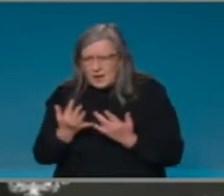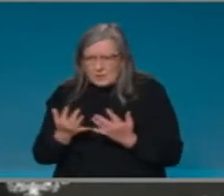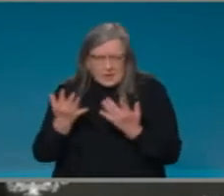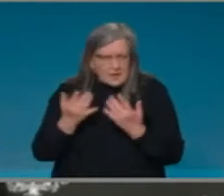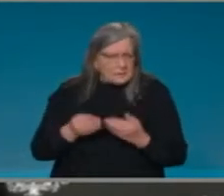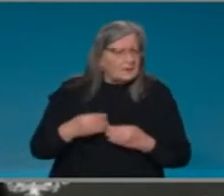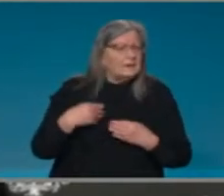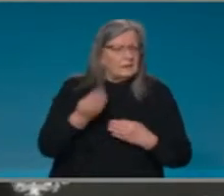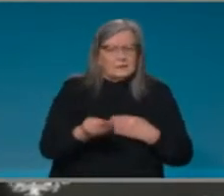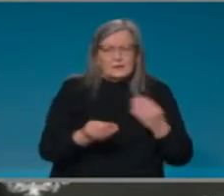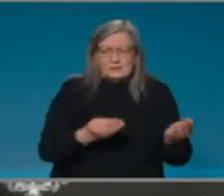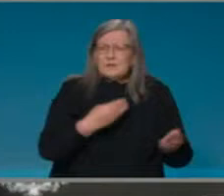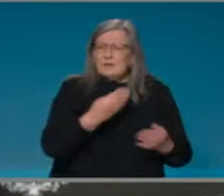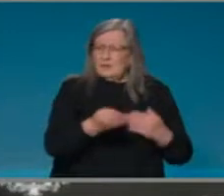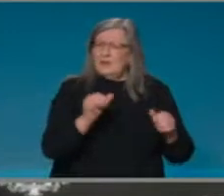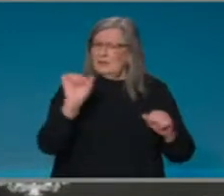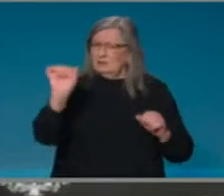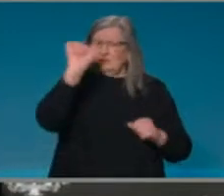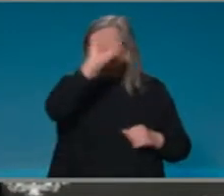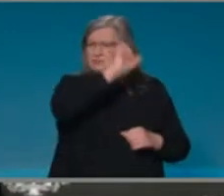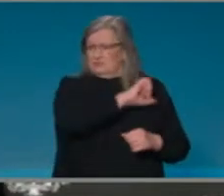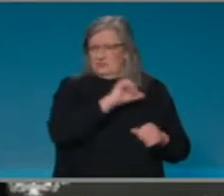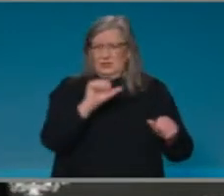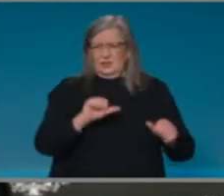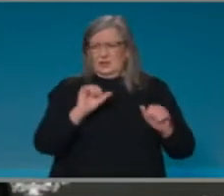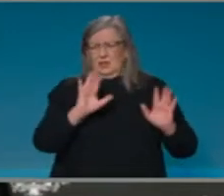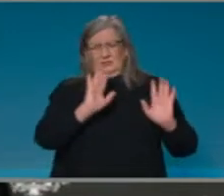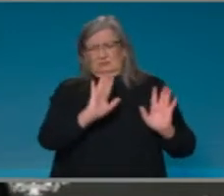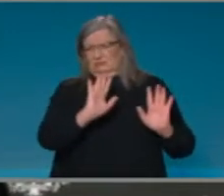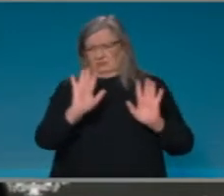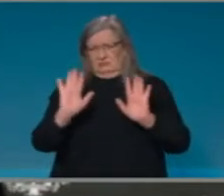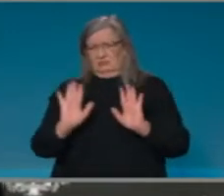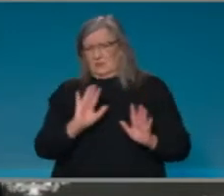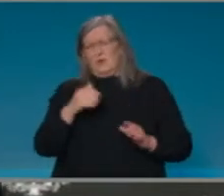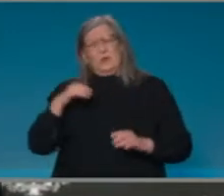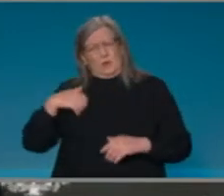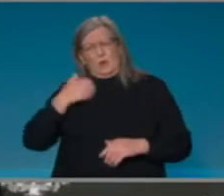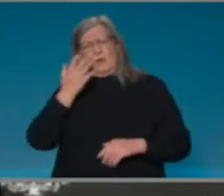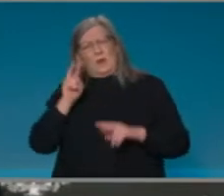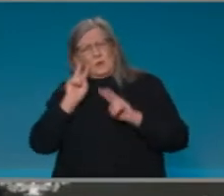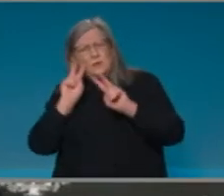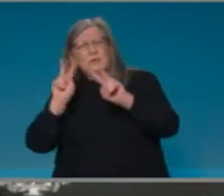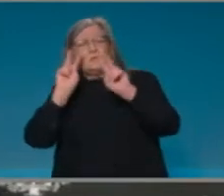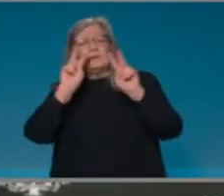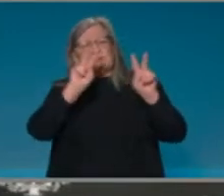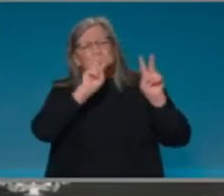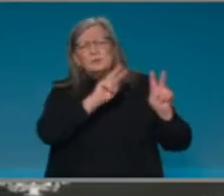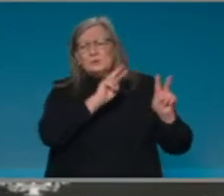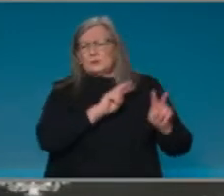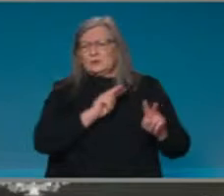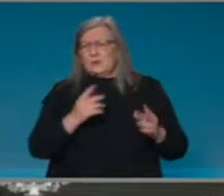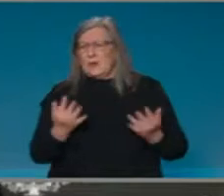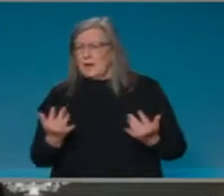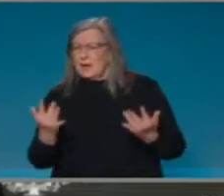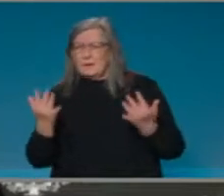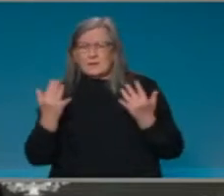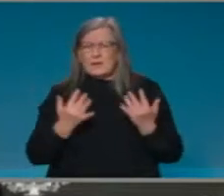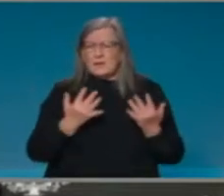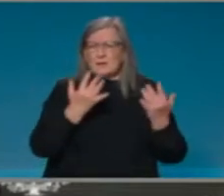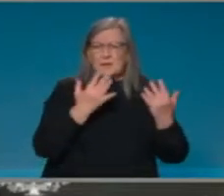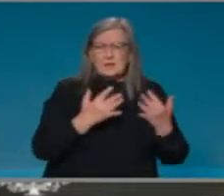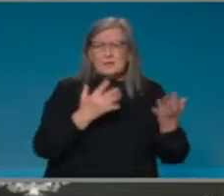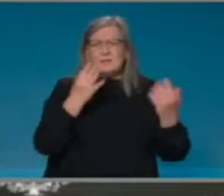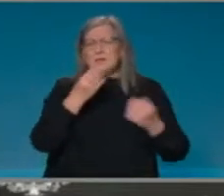that's entirely reasonable. We keep it under constant review around the country. We do know that in some other parts of the country, there